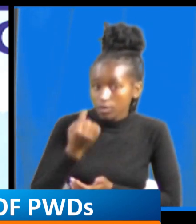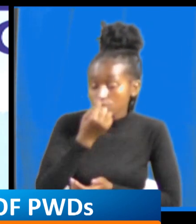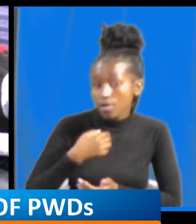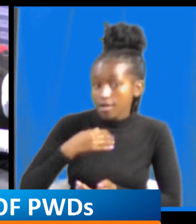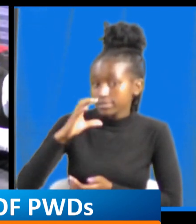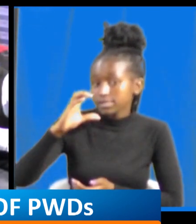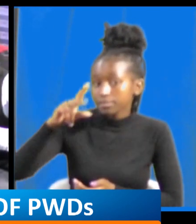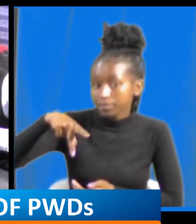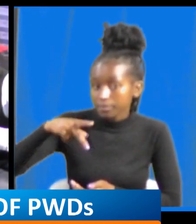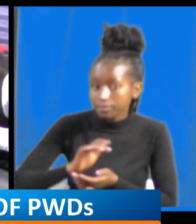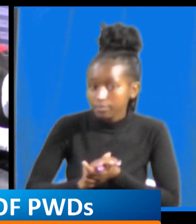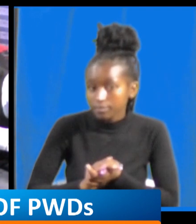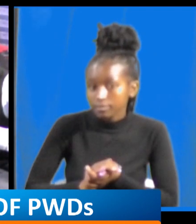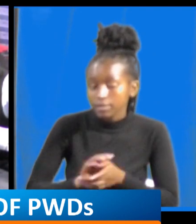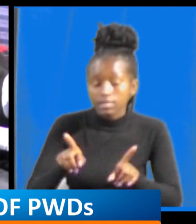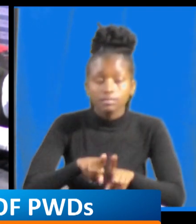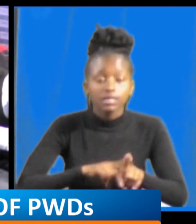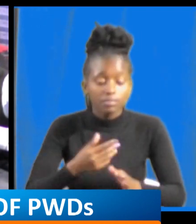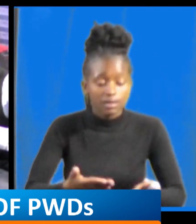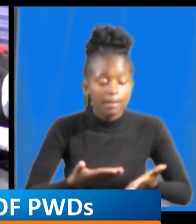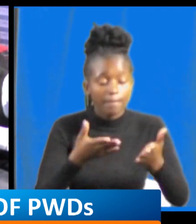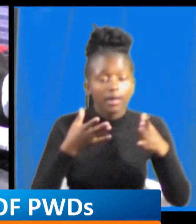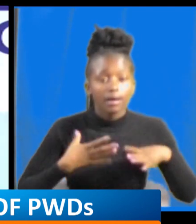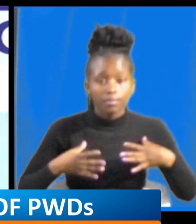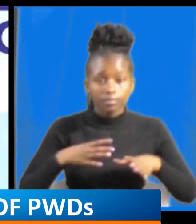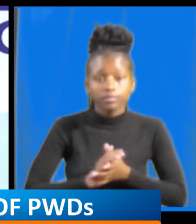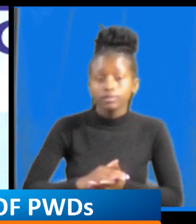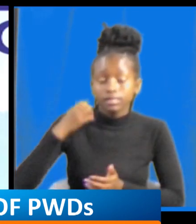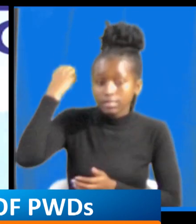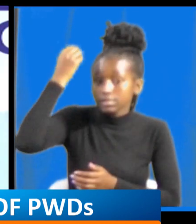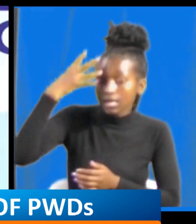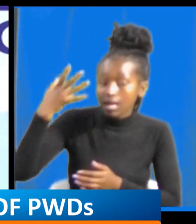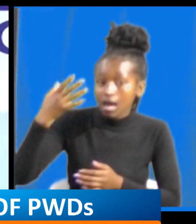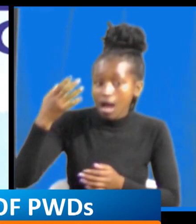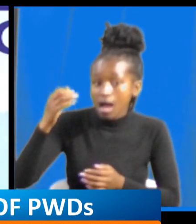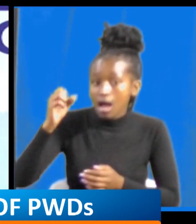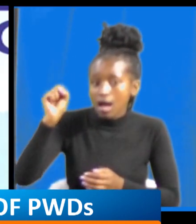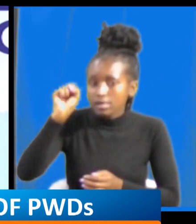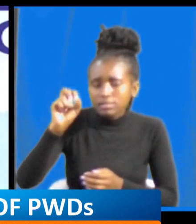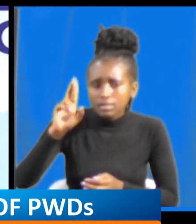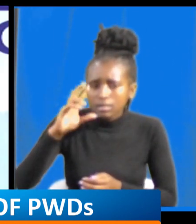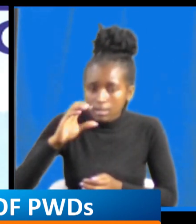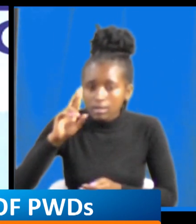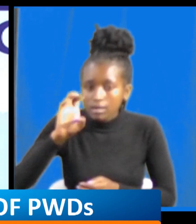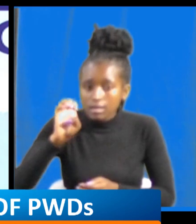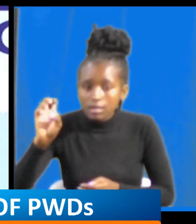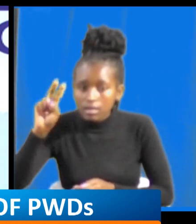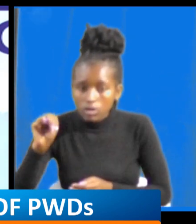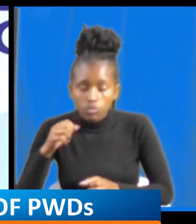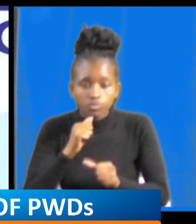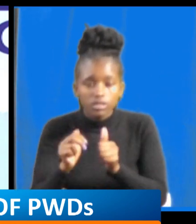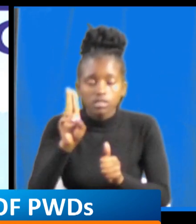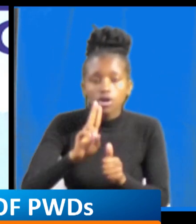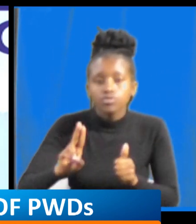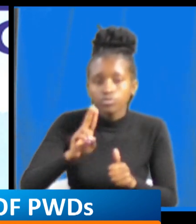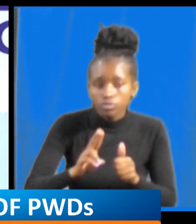they also assist us with the sunscreen like for me yeah to apply to protect me from